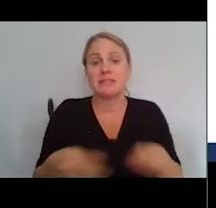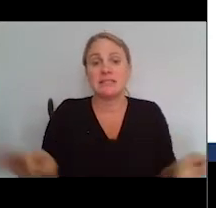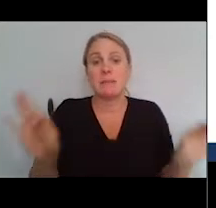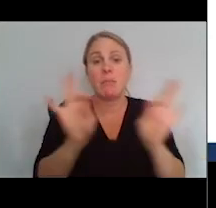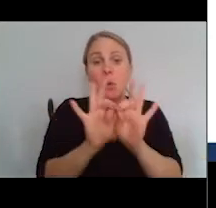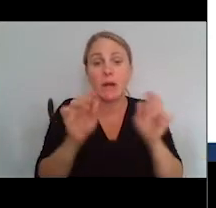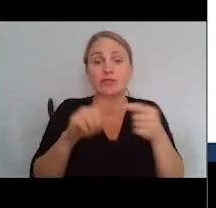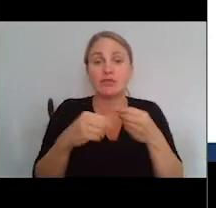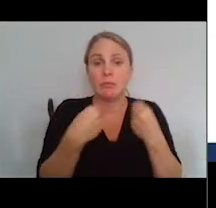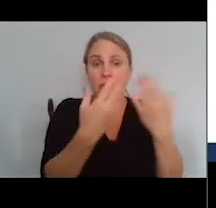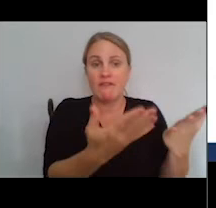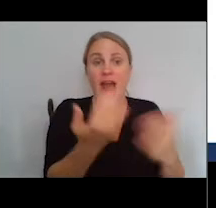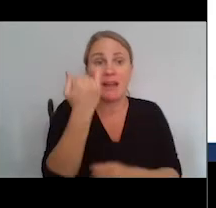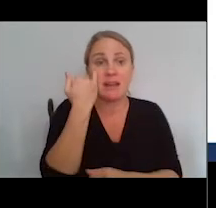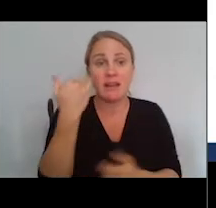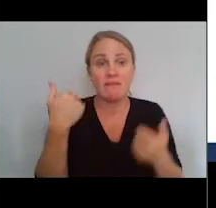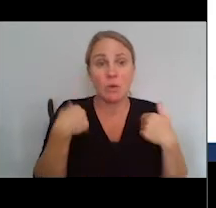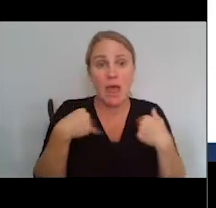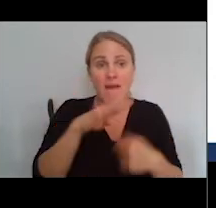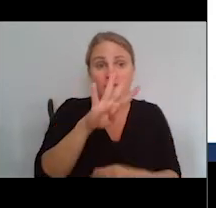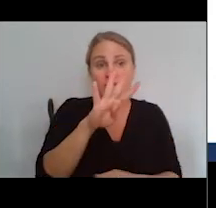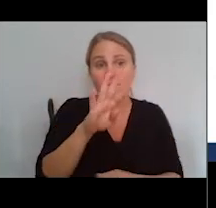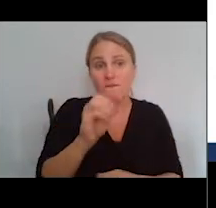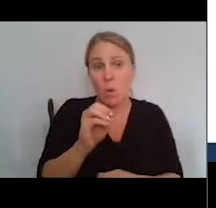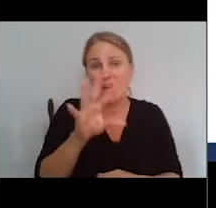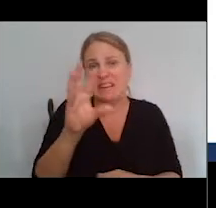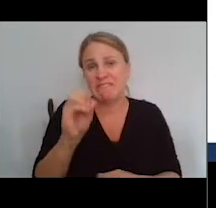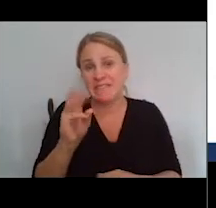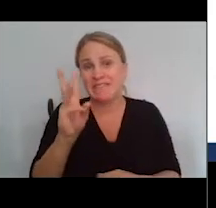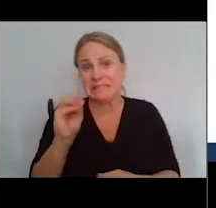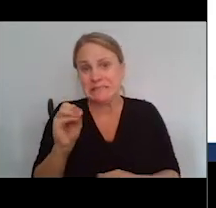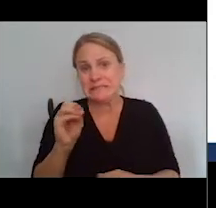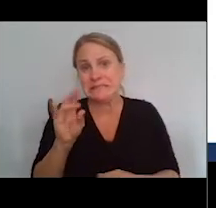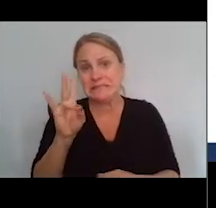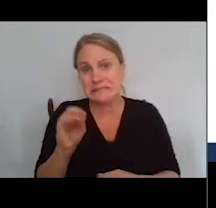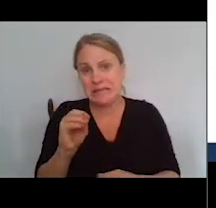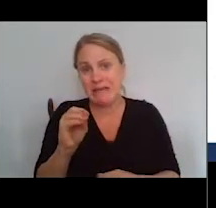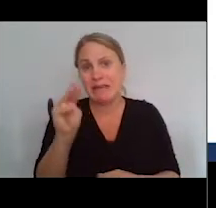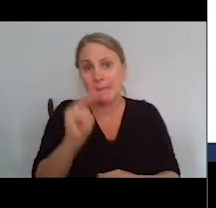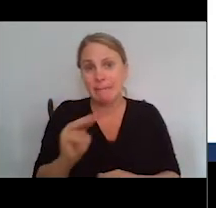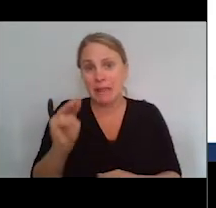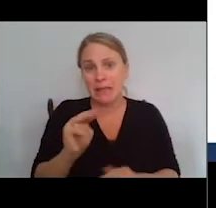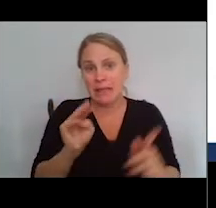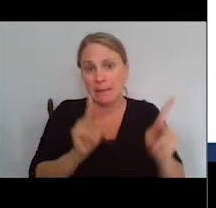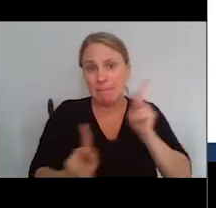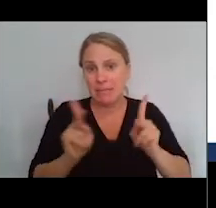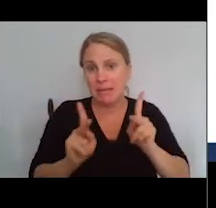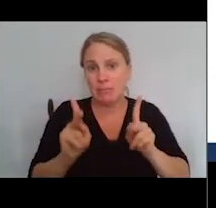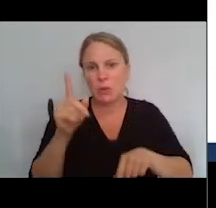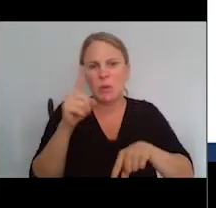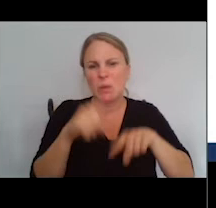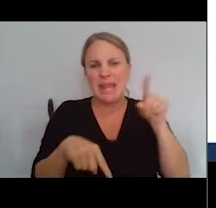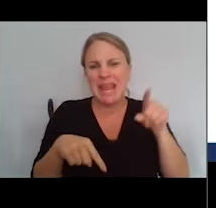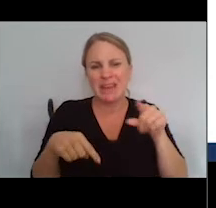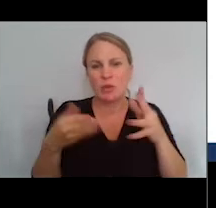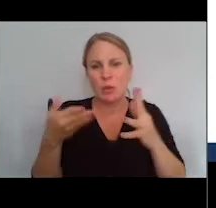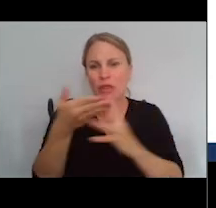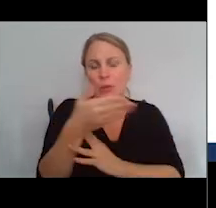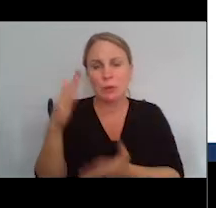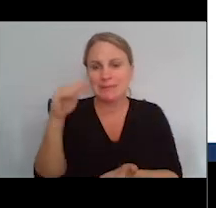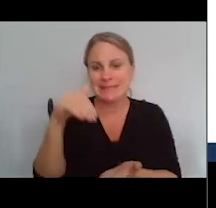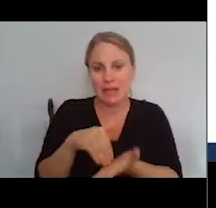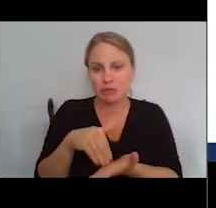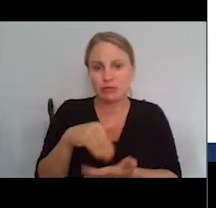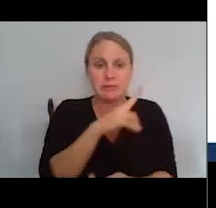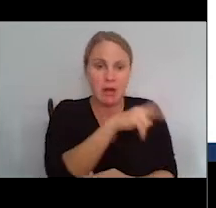provide. If you have 40, 50, 60, 70 million people, you're not going to be able to do this through long COVID centers and specialty hospitals.